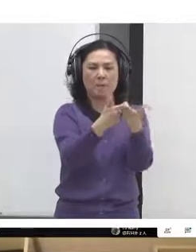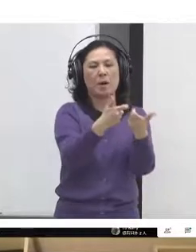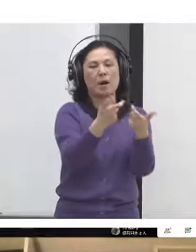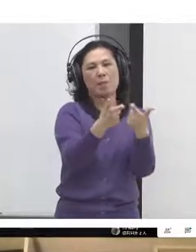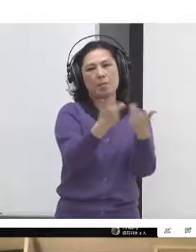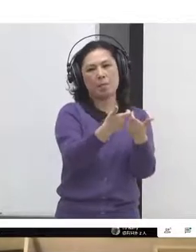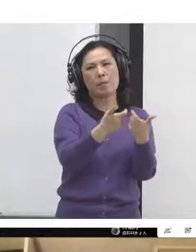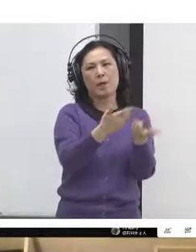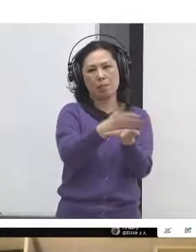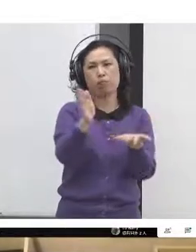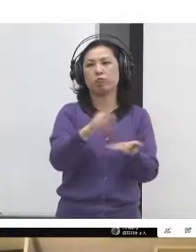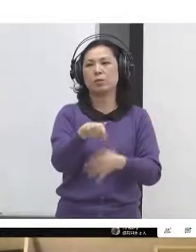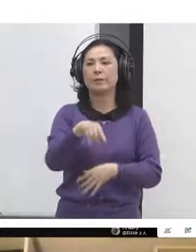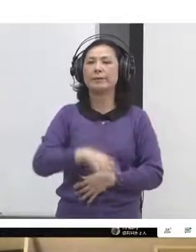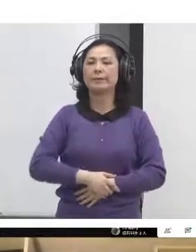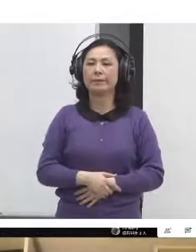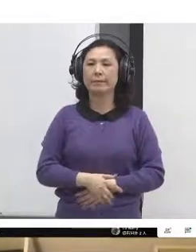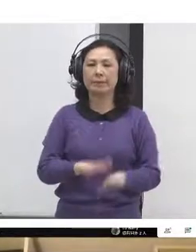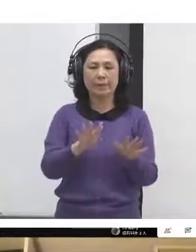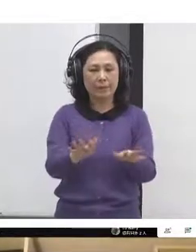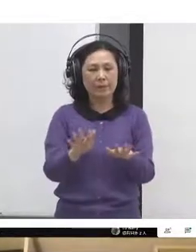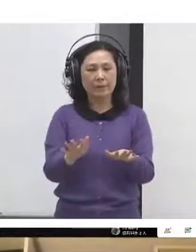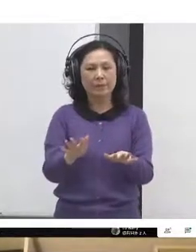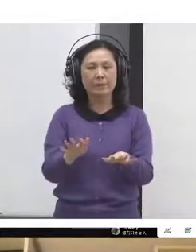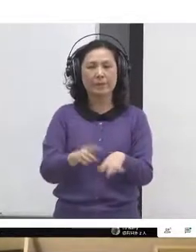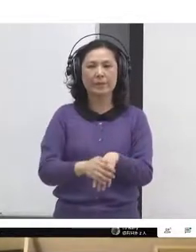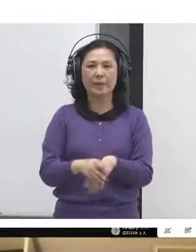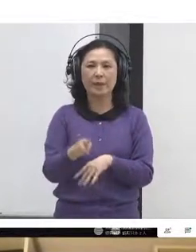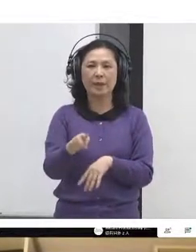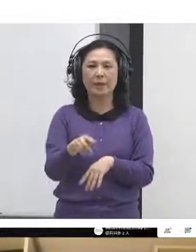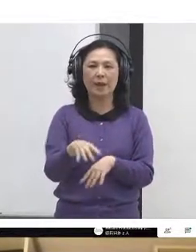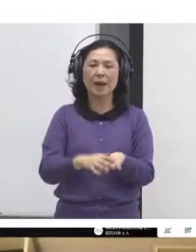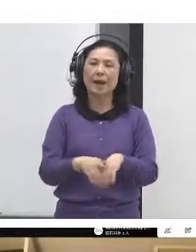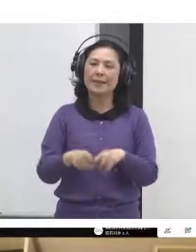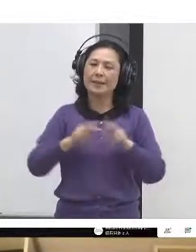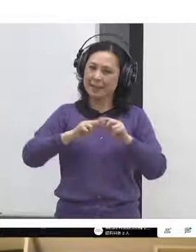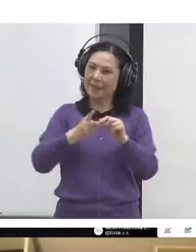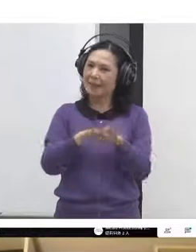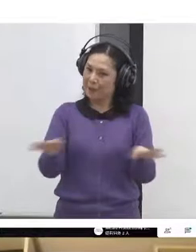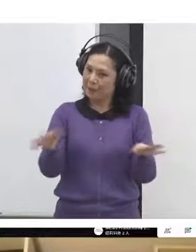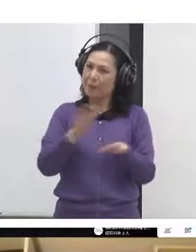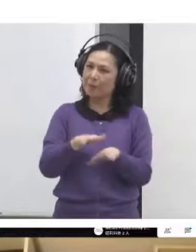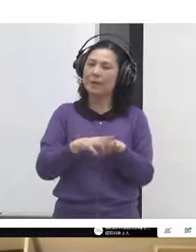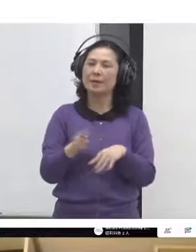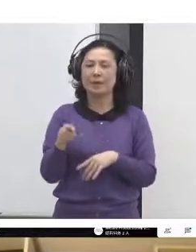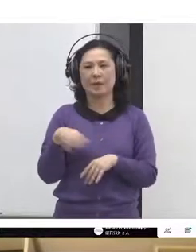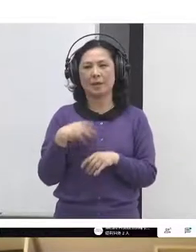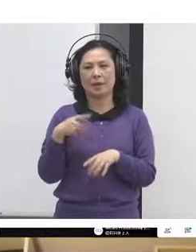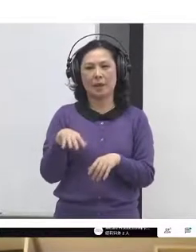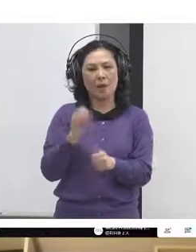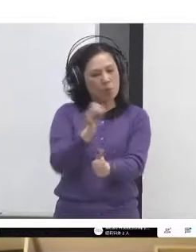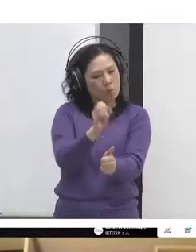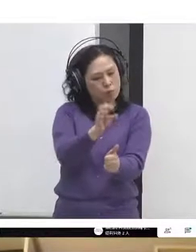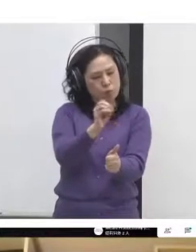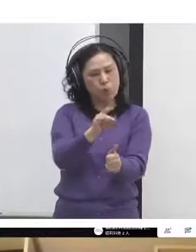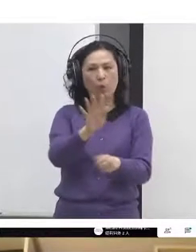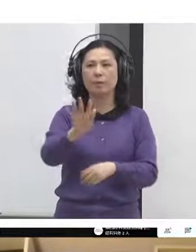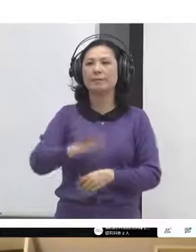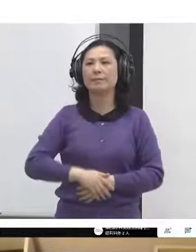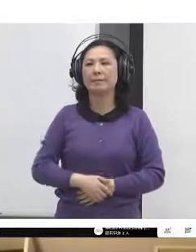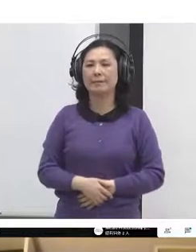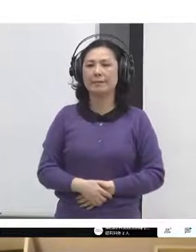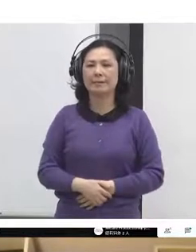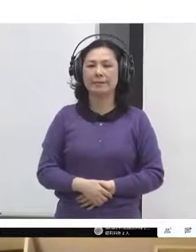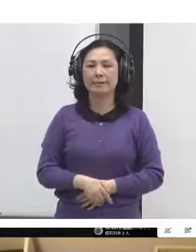nonviolent direct action. And you've seen from Liz a few examples of the kind of things that have been happening in terms of